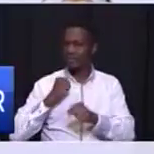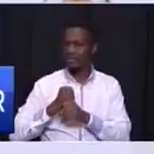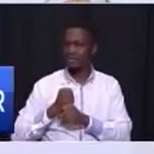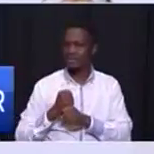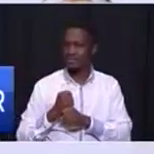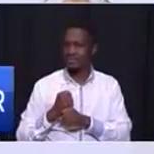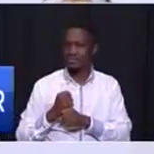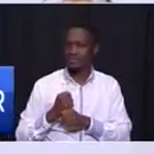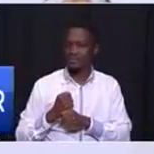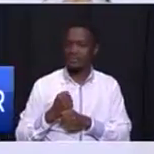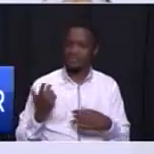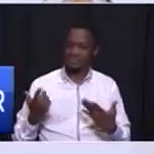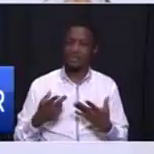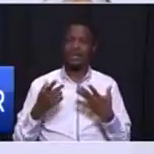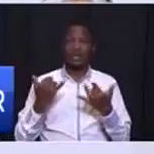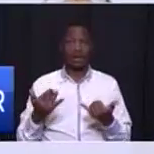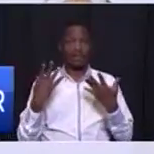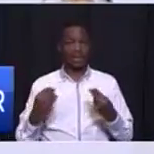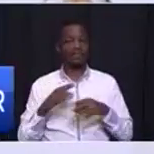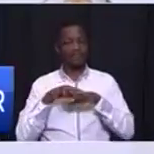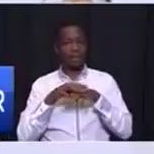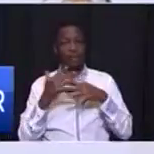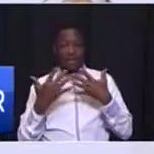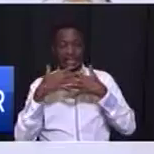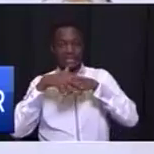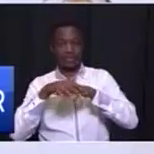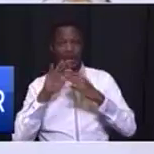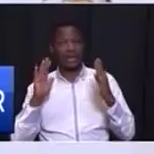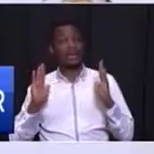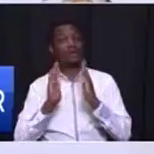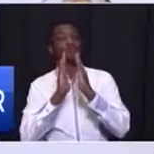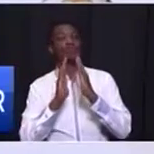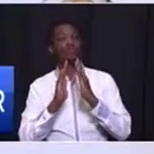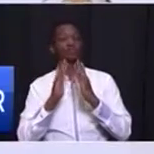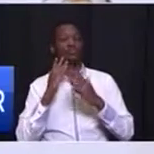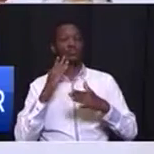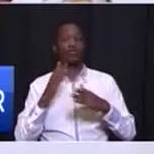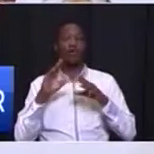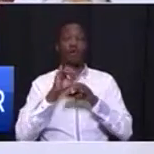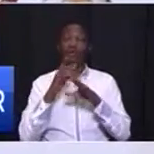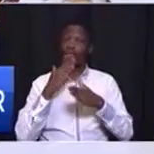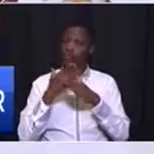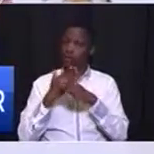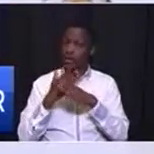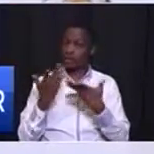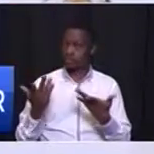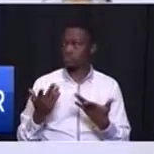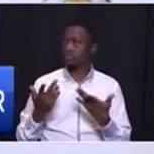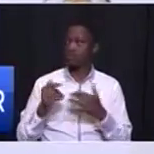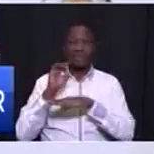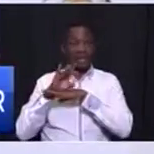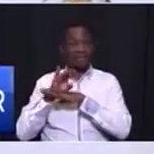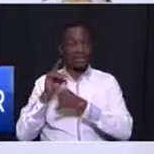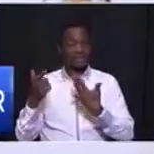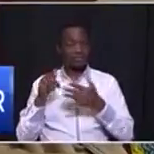will now have a more integrated approach of the work of the ethics advisory council and the